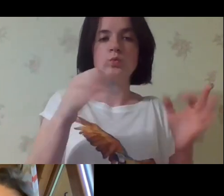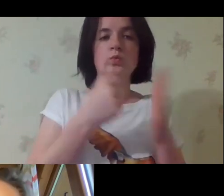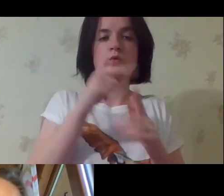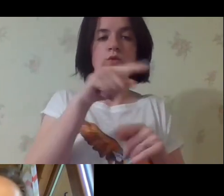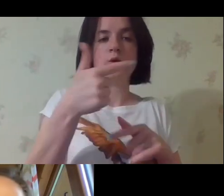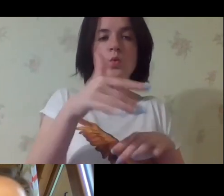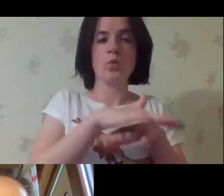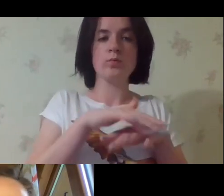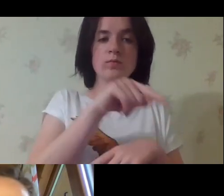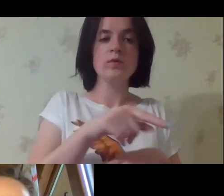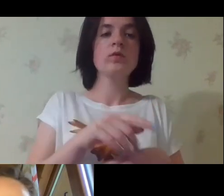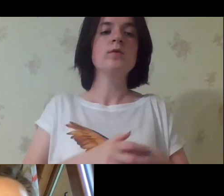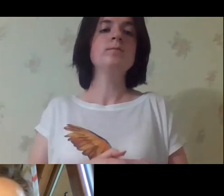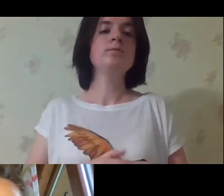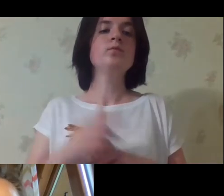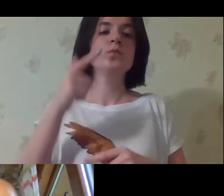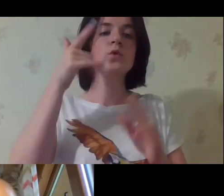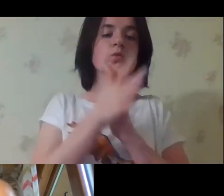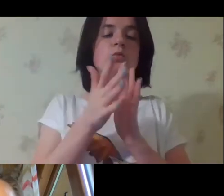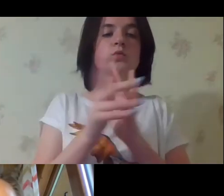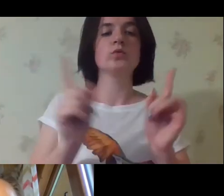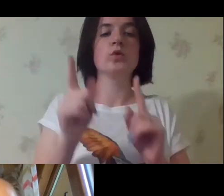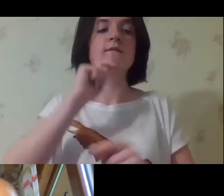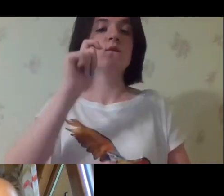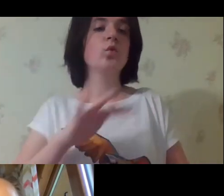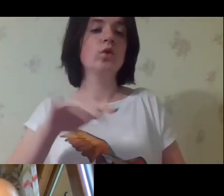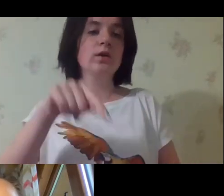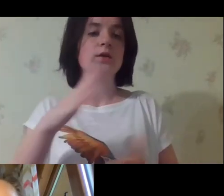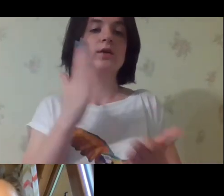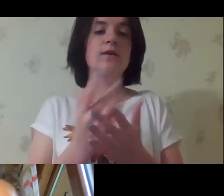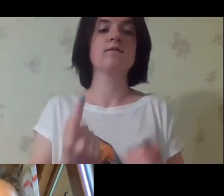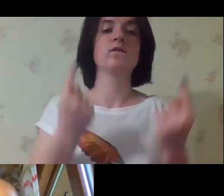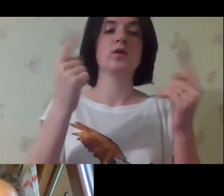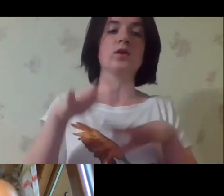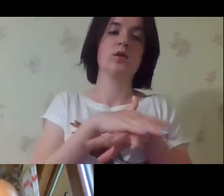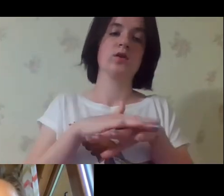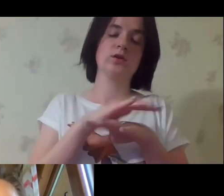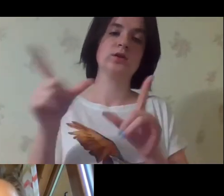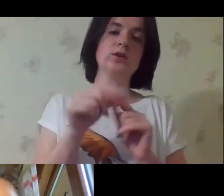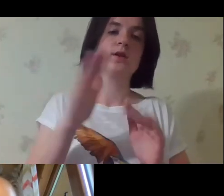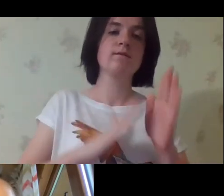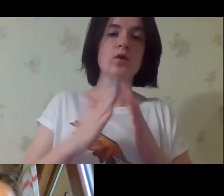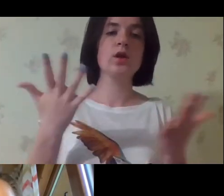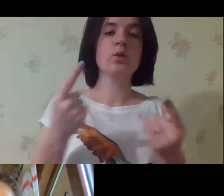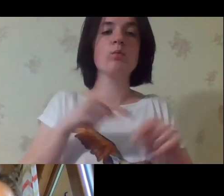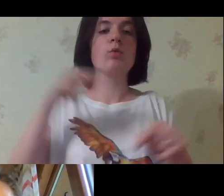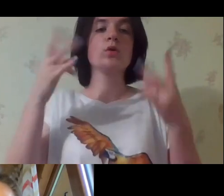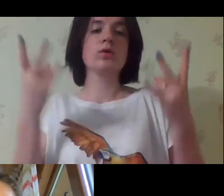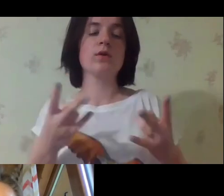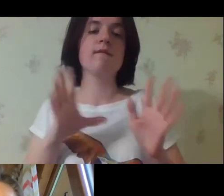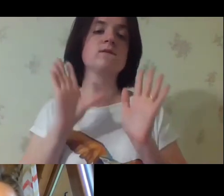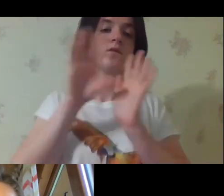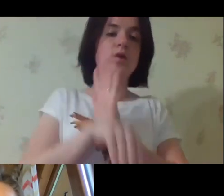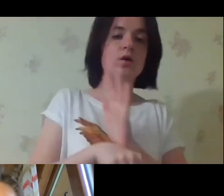And we say that context aid, we need to understand that there is a huge population with